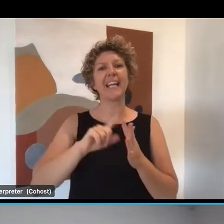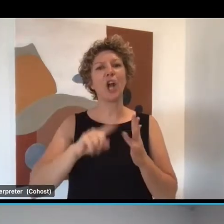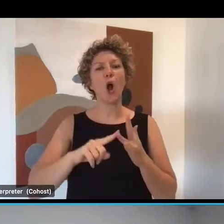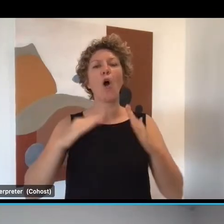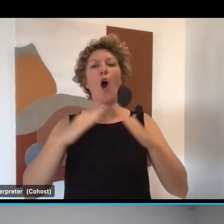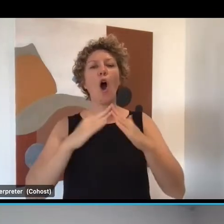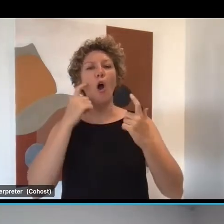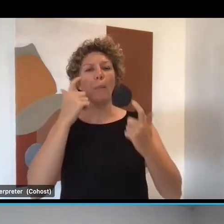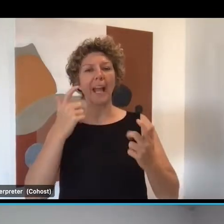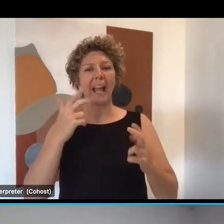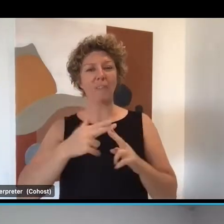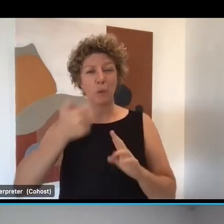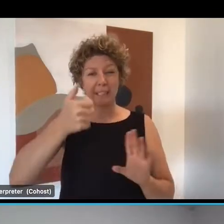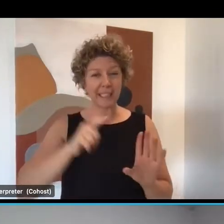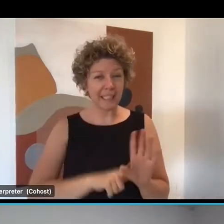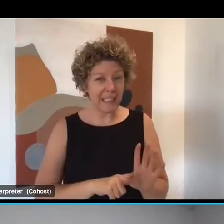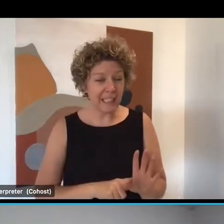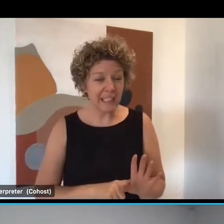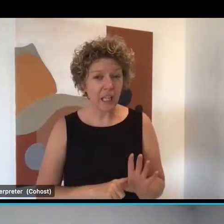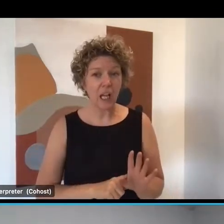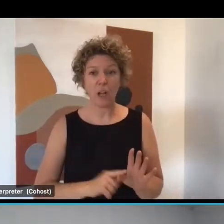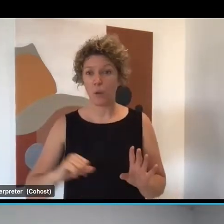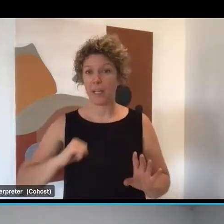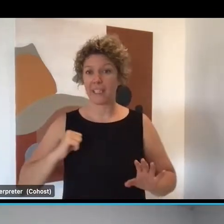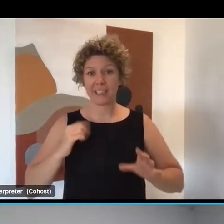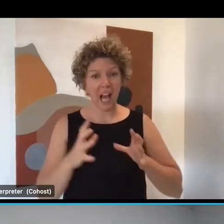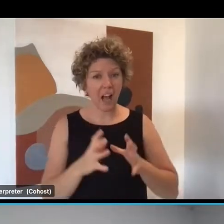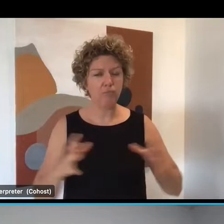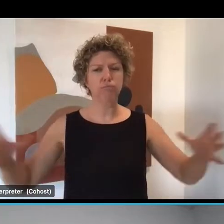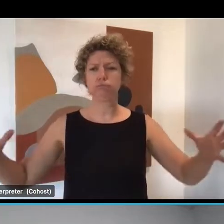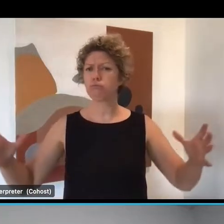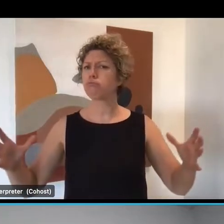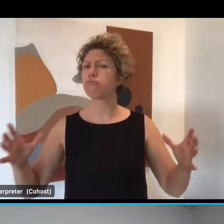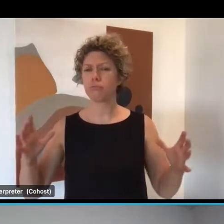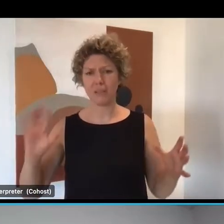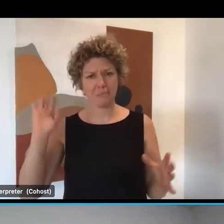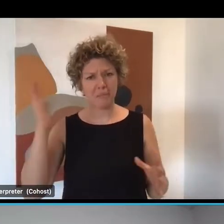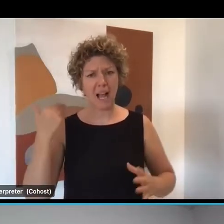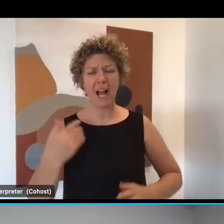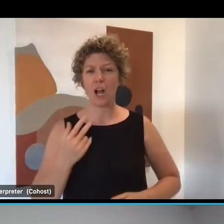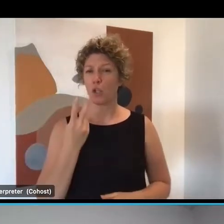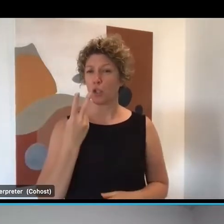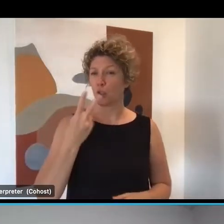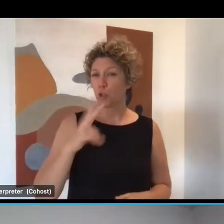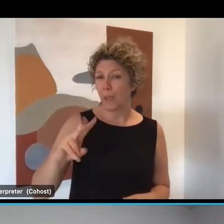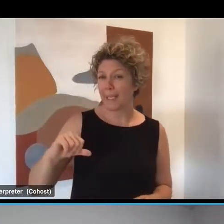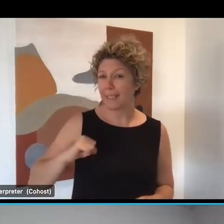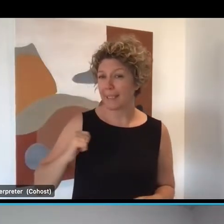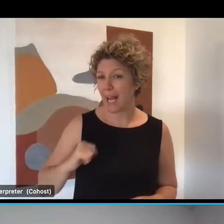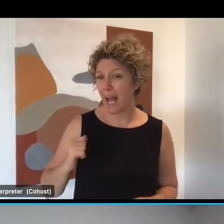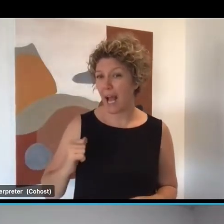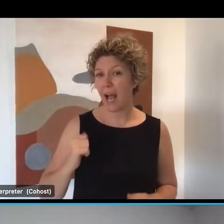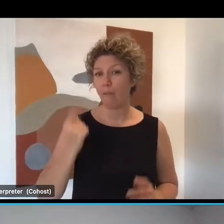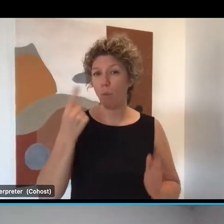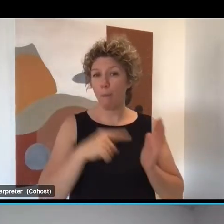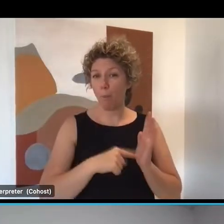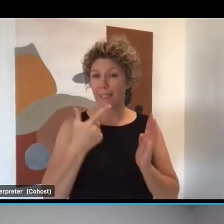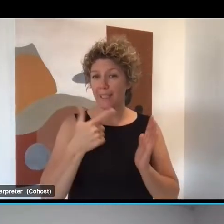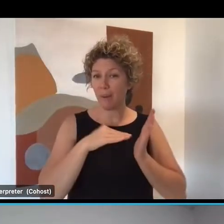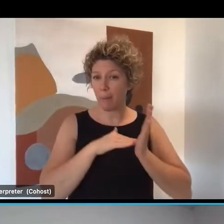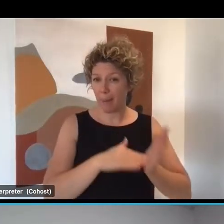organization for six years. We grew our staffing enormously. We went from 20 staff and 1.7 million